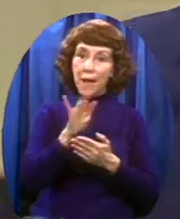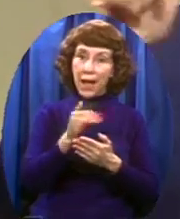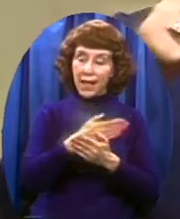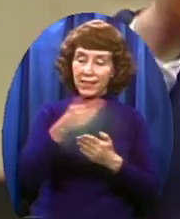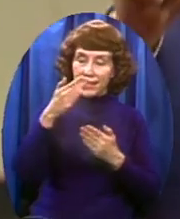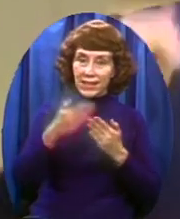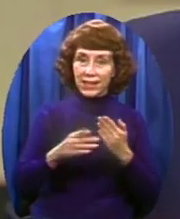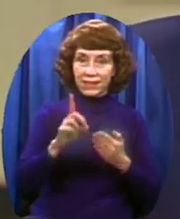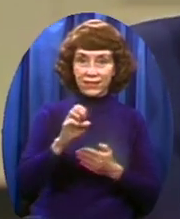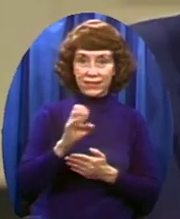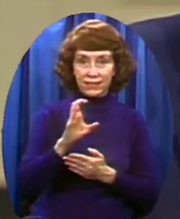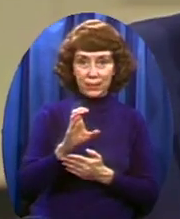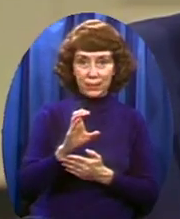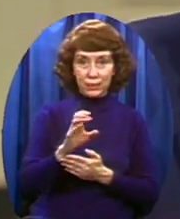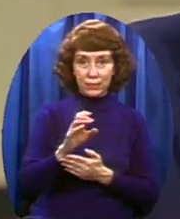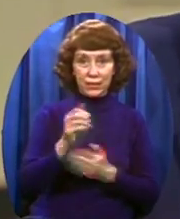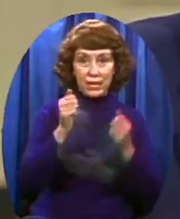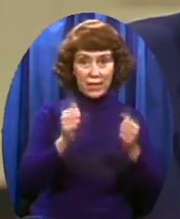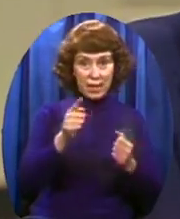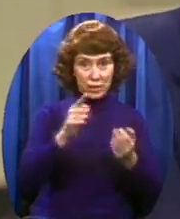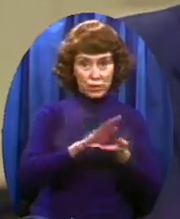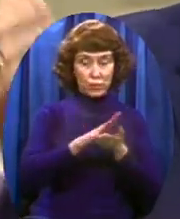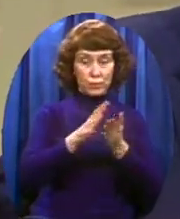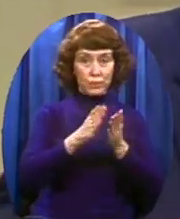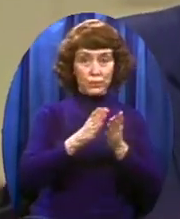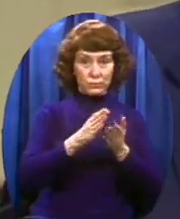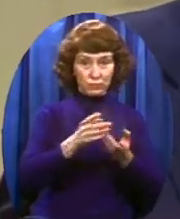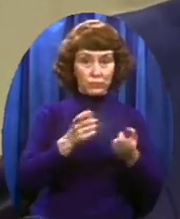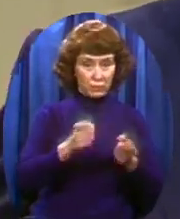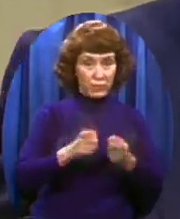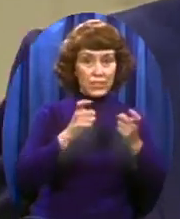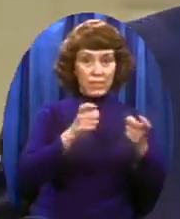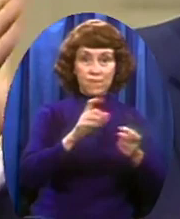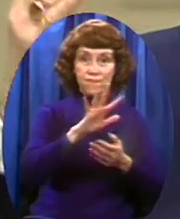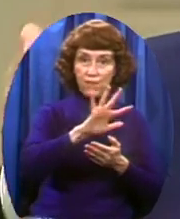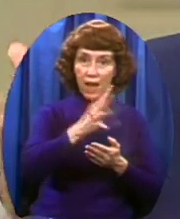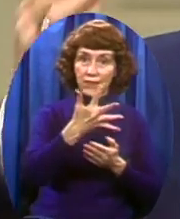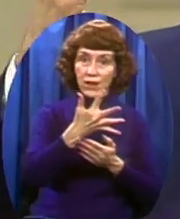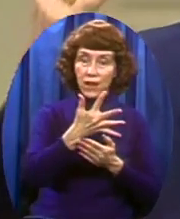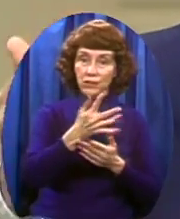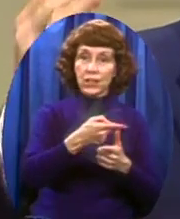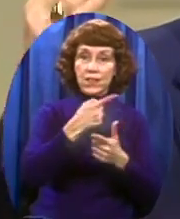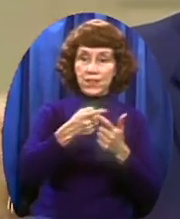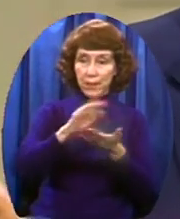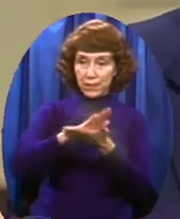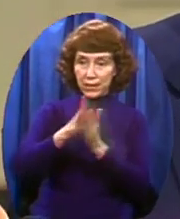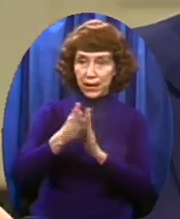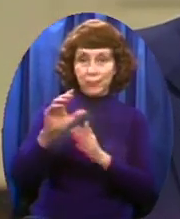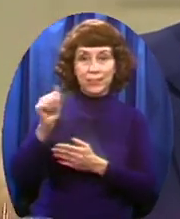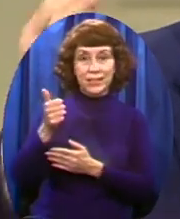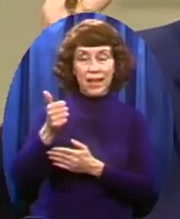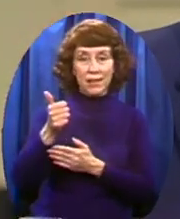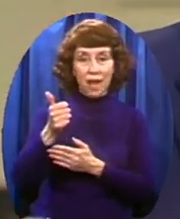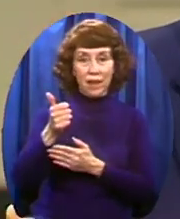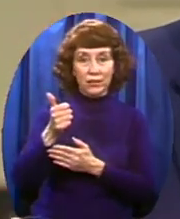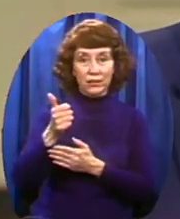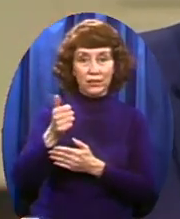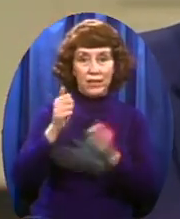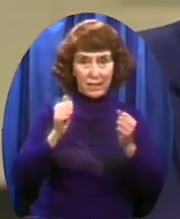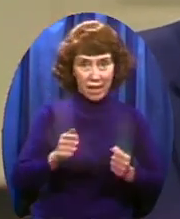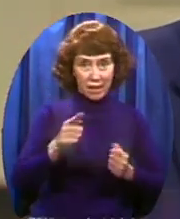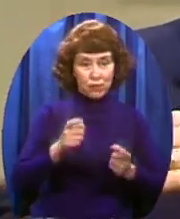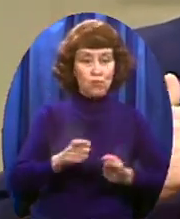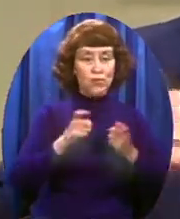That five will become ten That's right Could you give ten dollars for a national media blitz with the gospel In prime